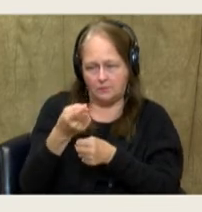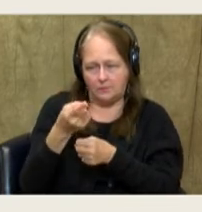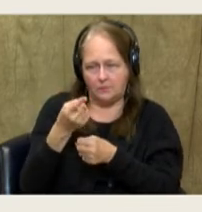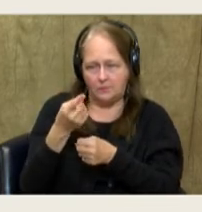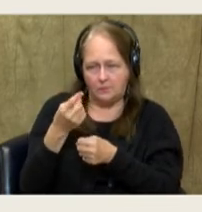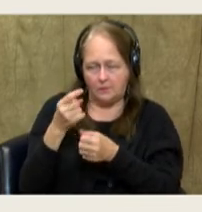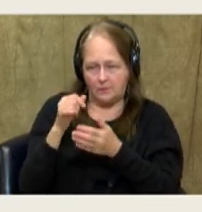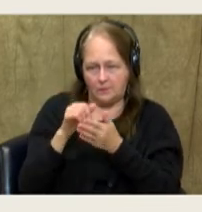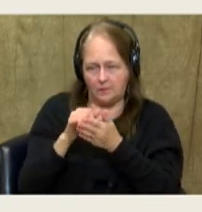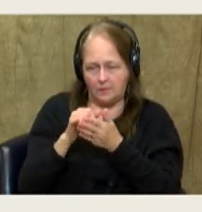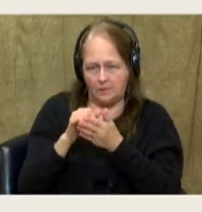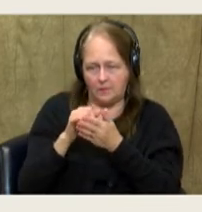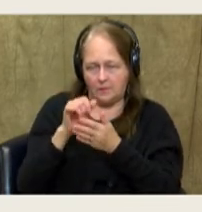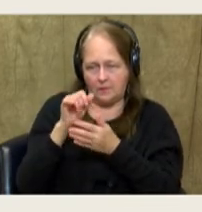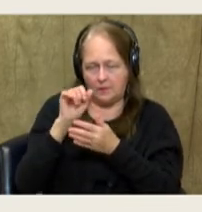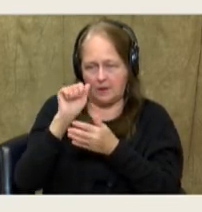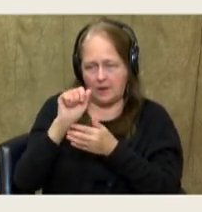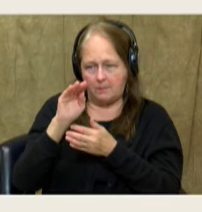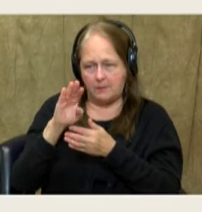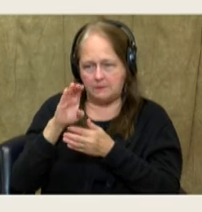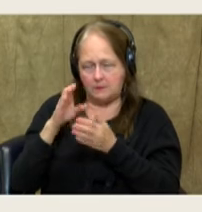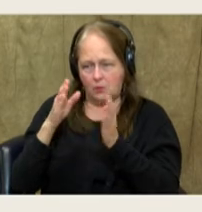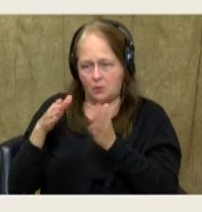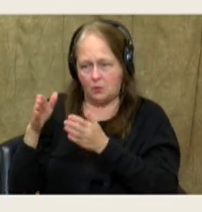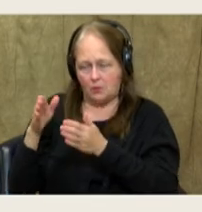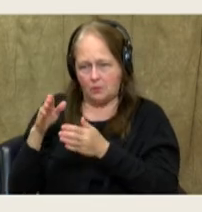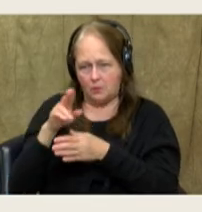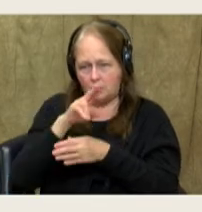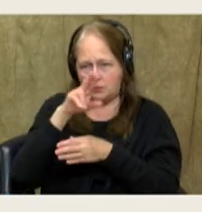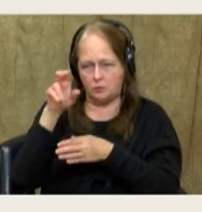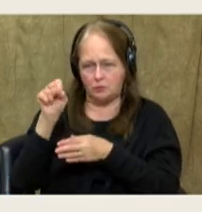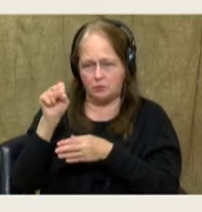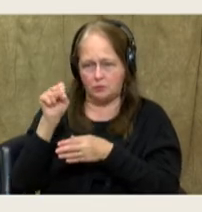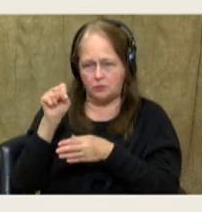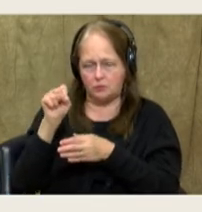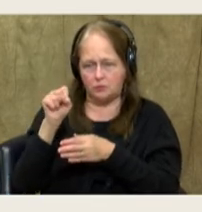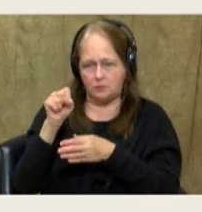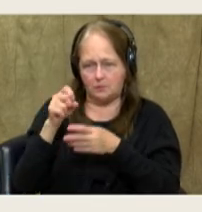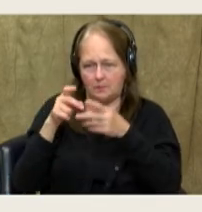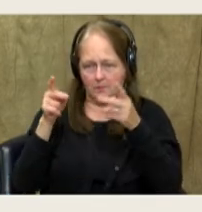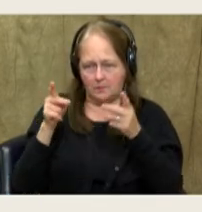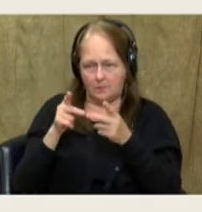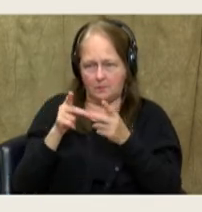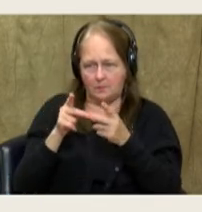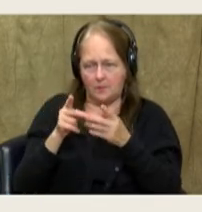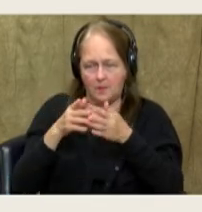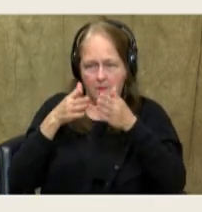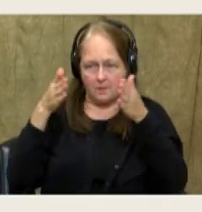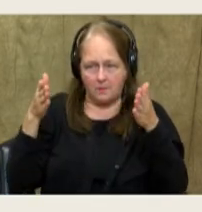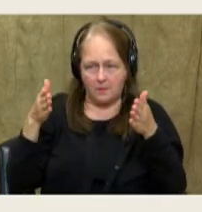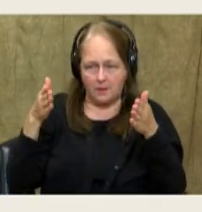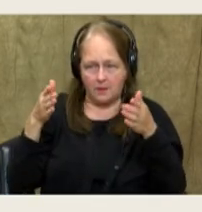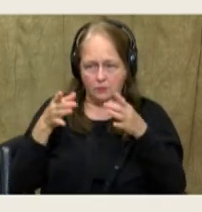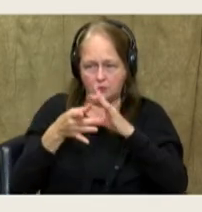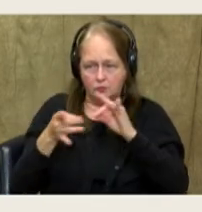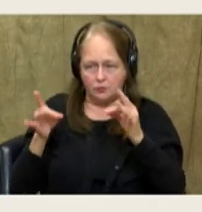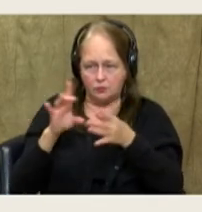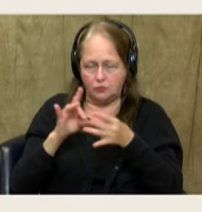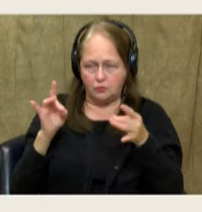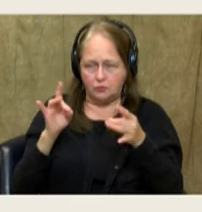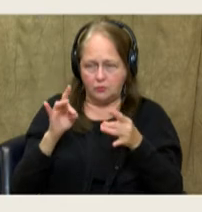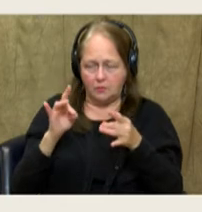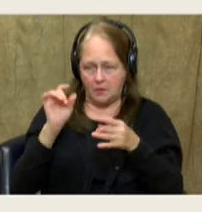They are in alphabetical order, but we've got the United States there just as a reference point. And the big story here is